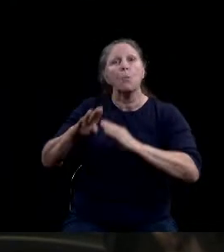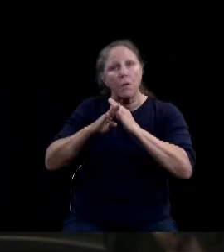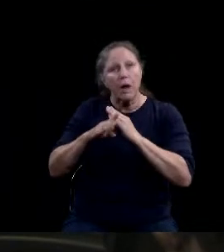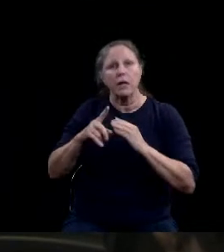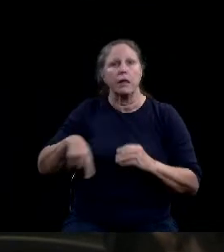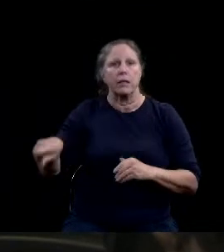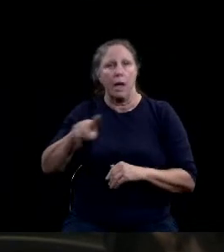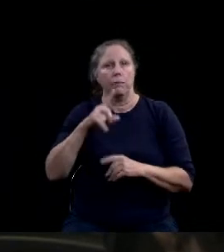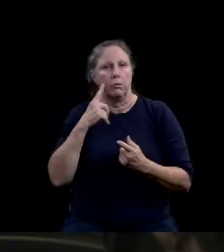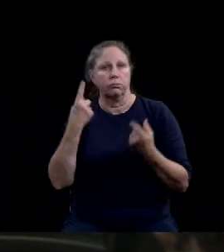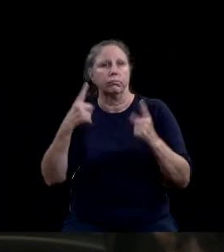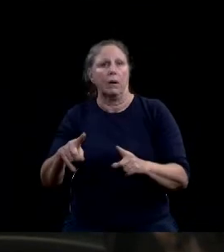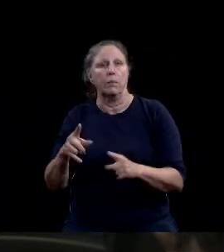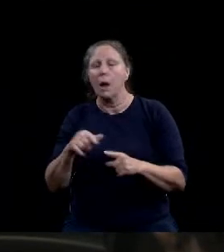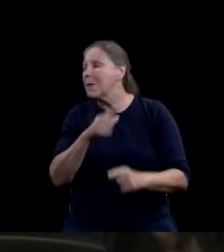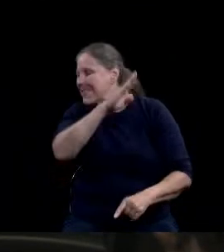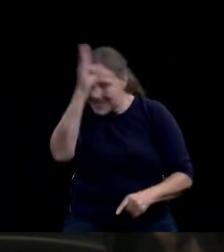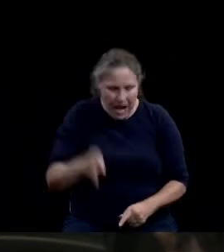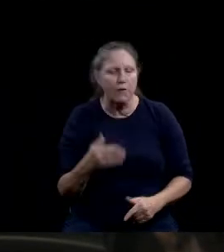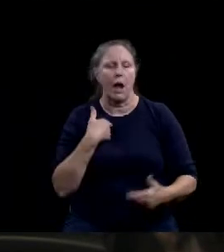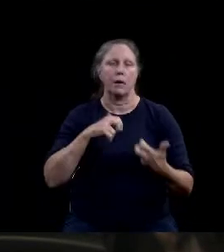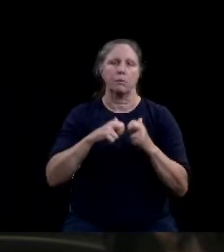in a development project with anything.